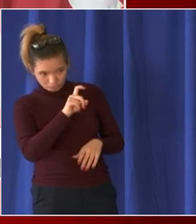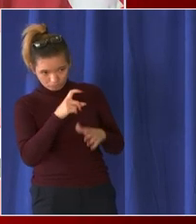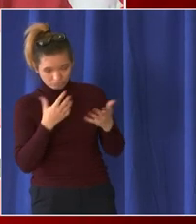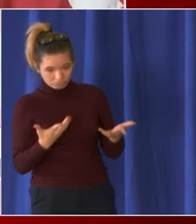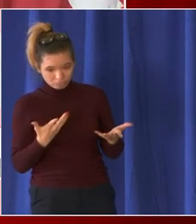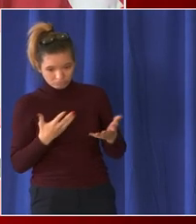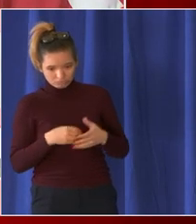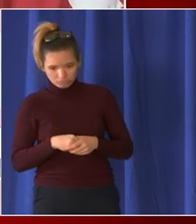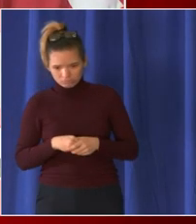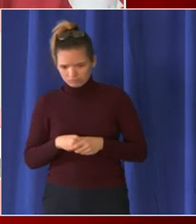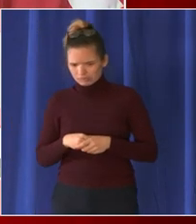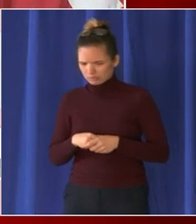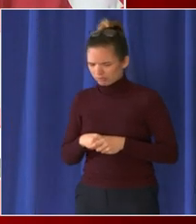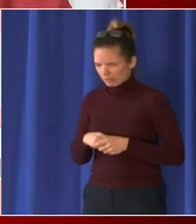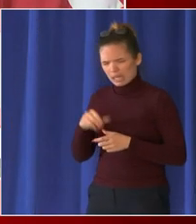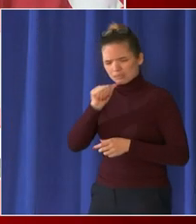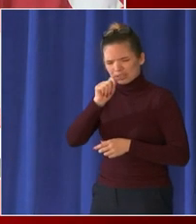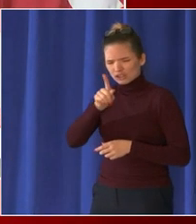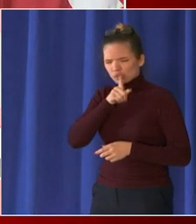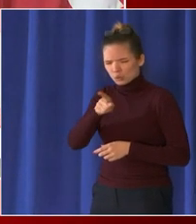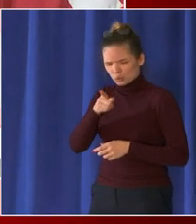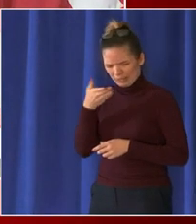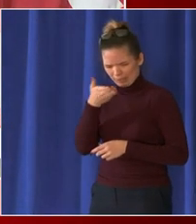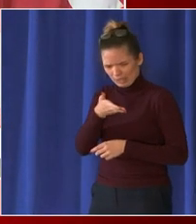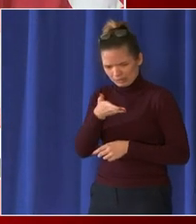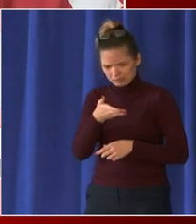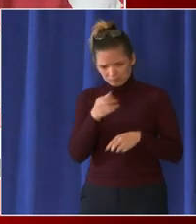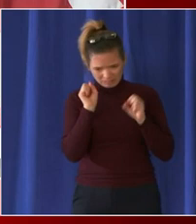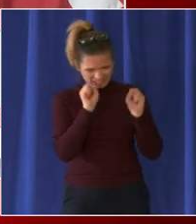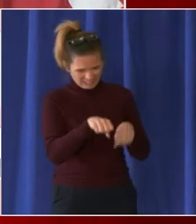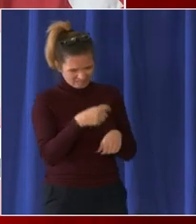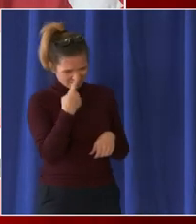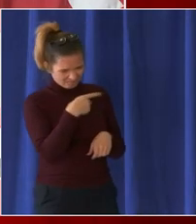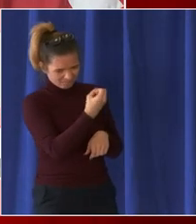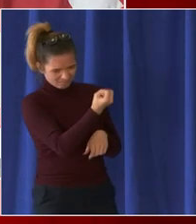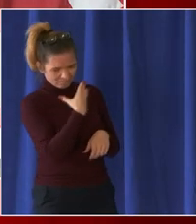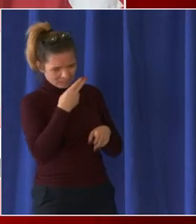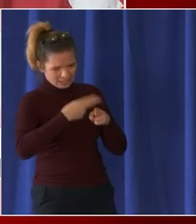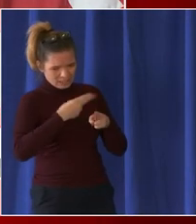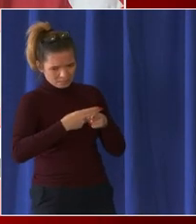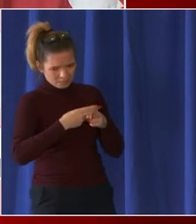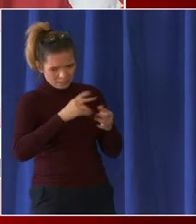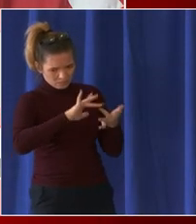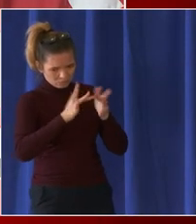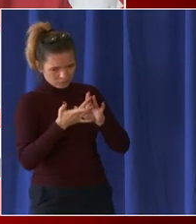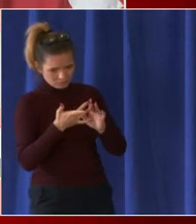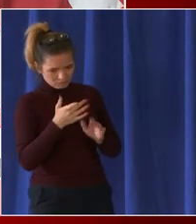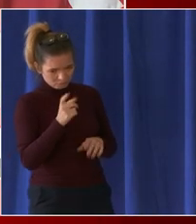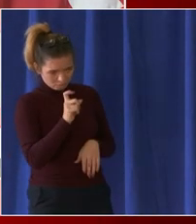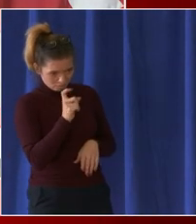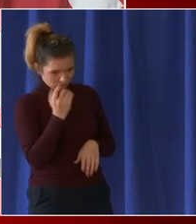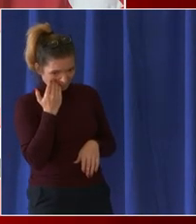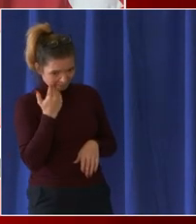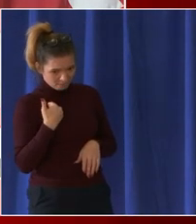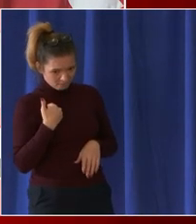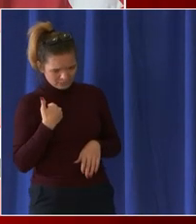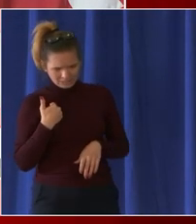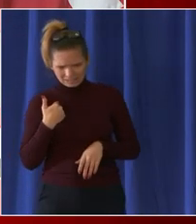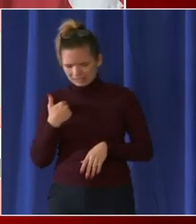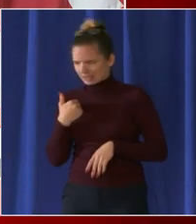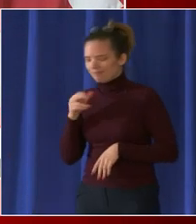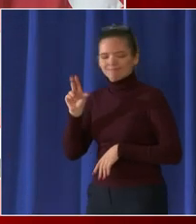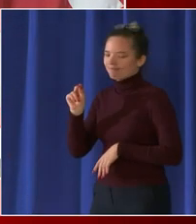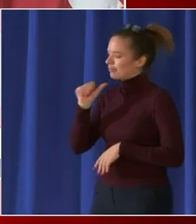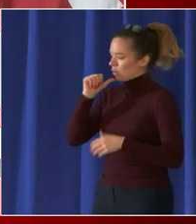schools have classes that are non-virtual i don't have that in front of me thank you my one follow-up on